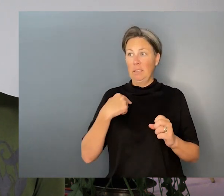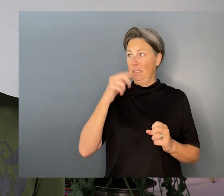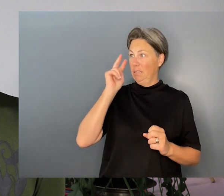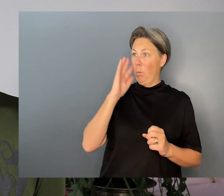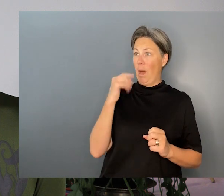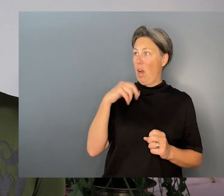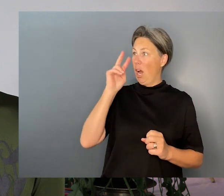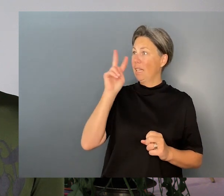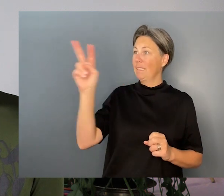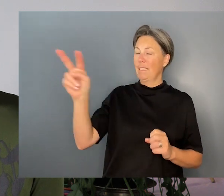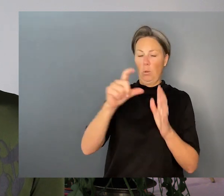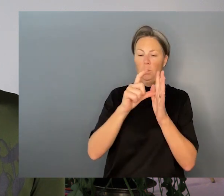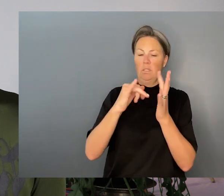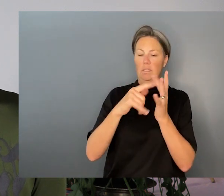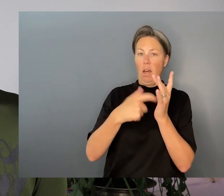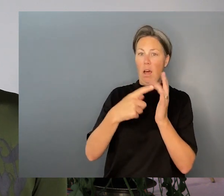I thought of the sea.